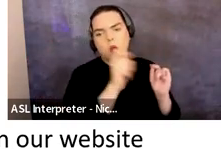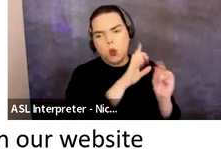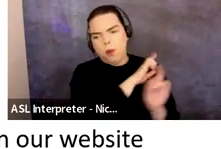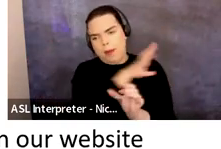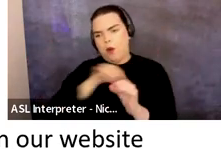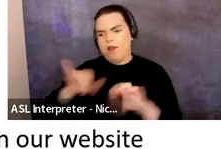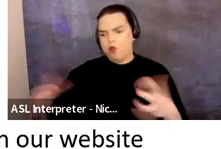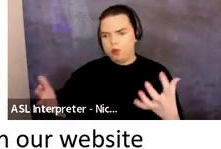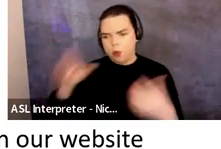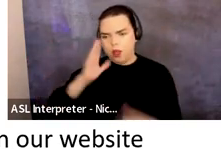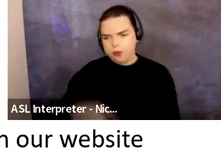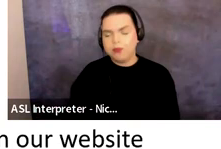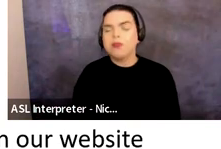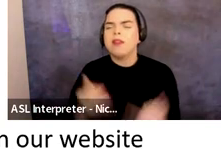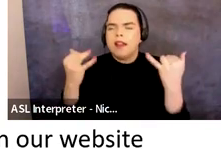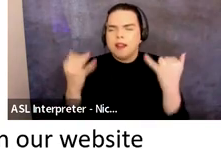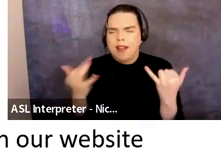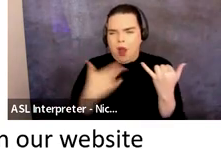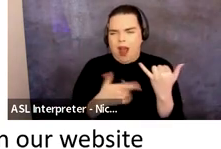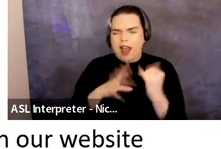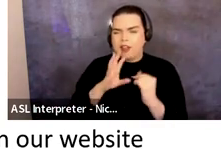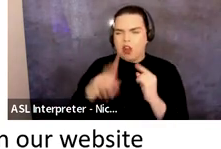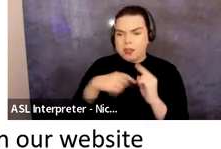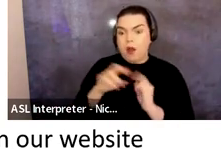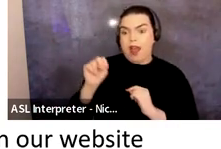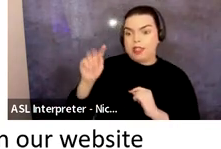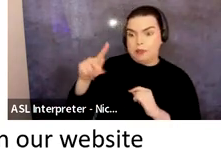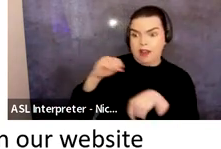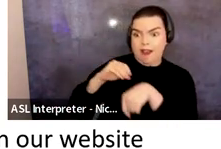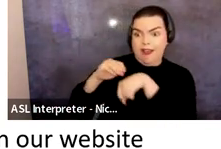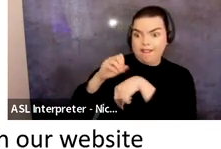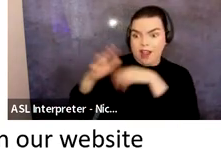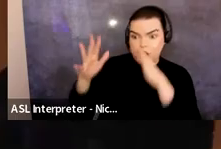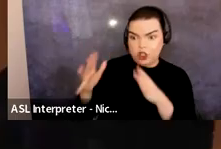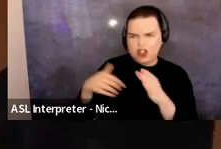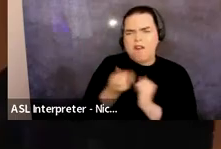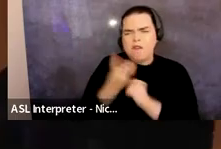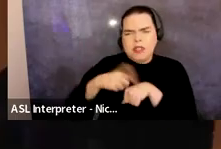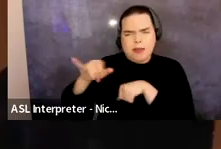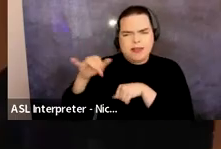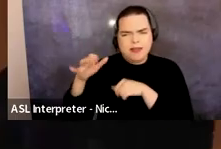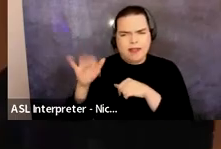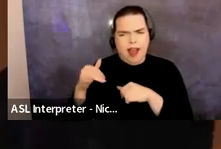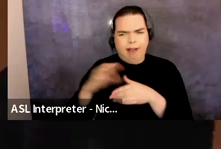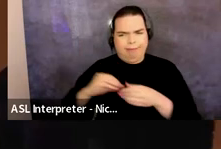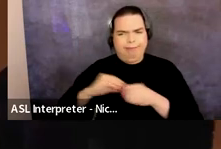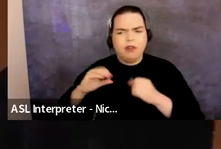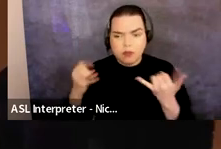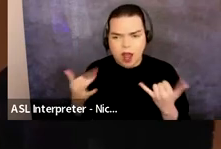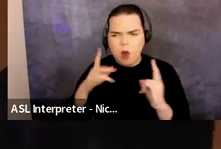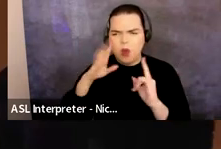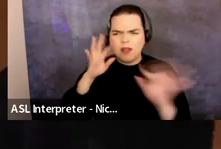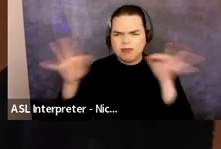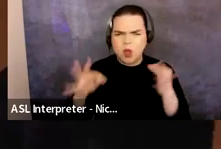So I just referred to NTP advisors several times. So who are these people